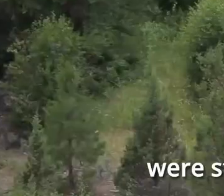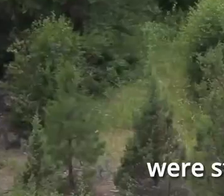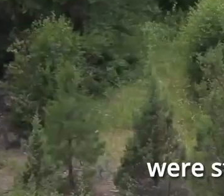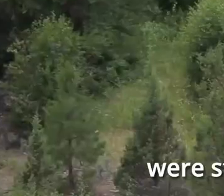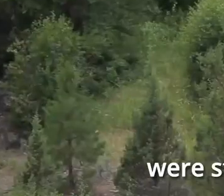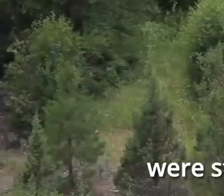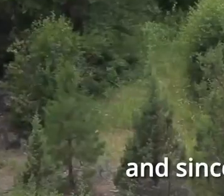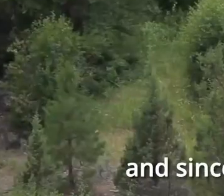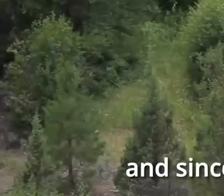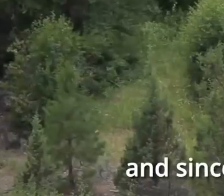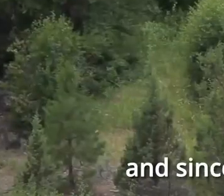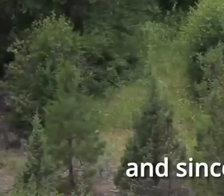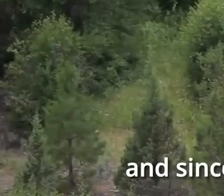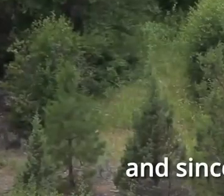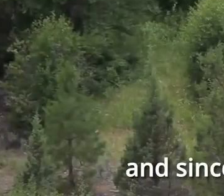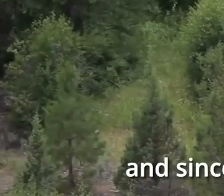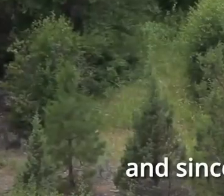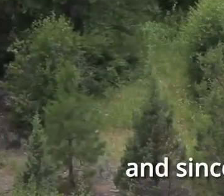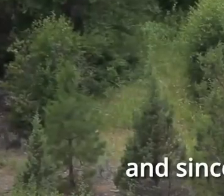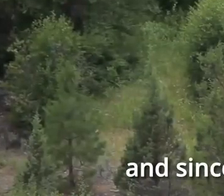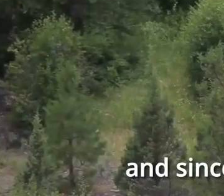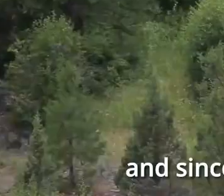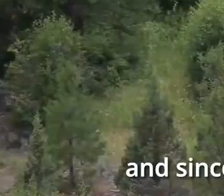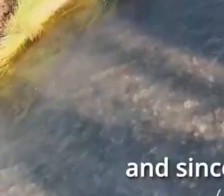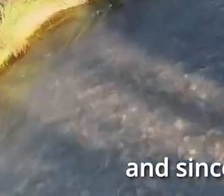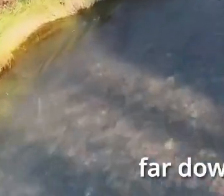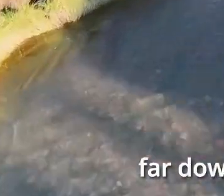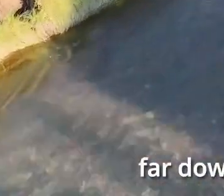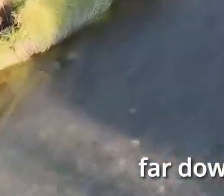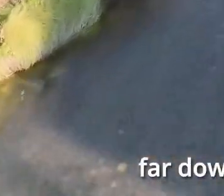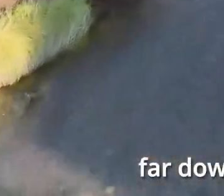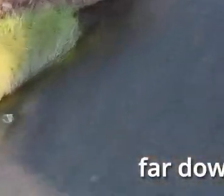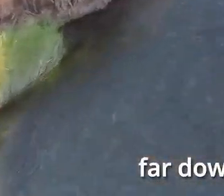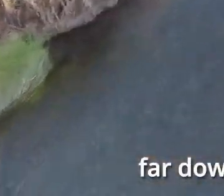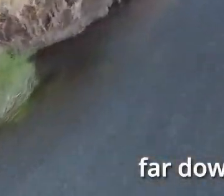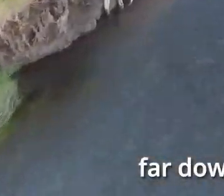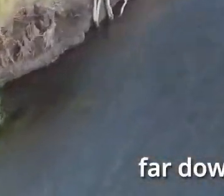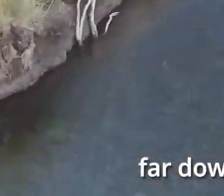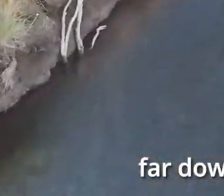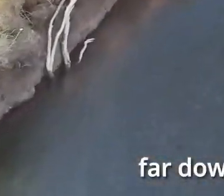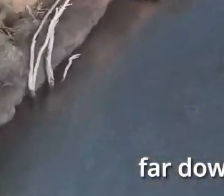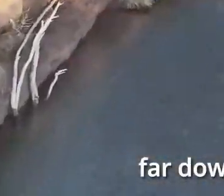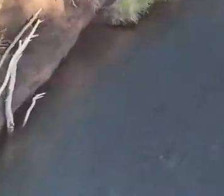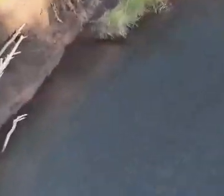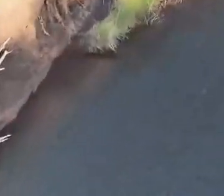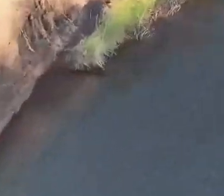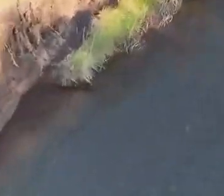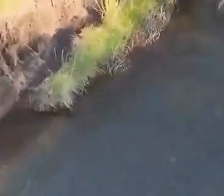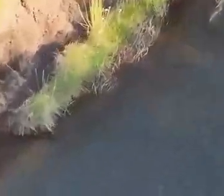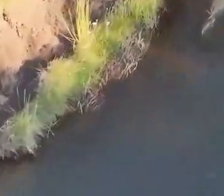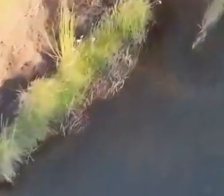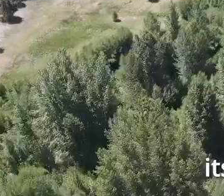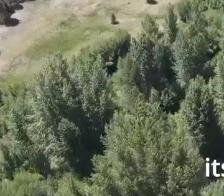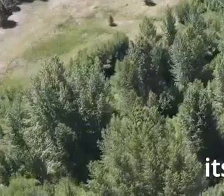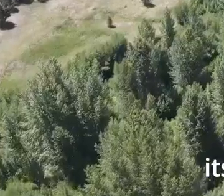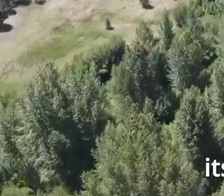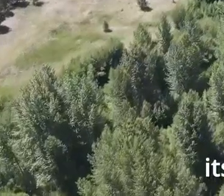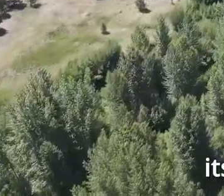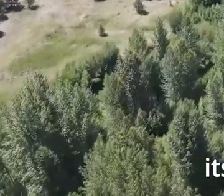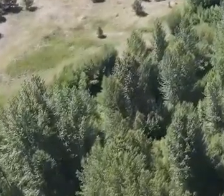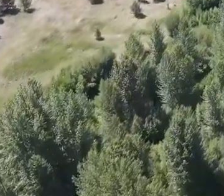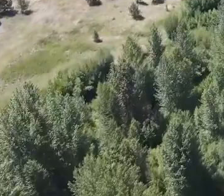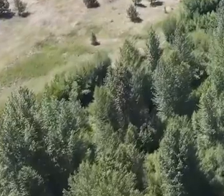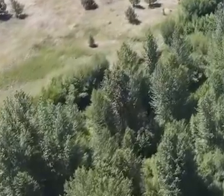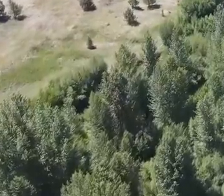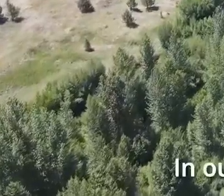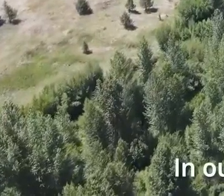-1900s, and since then, the creek has eroded so far down in many areas that it can no longer connect with its surrounding